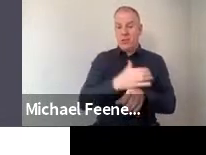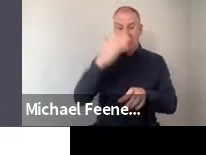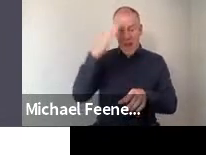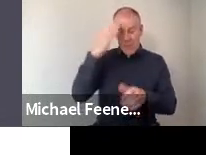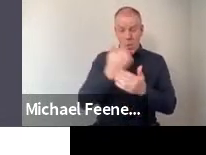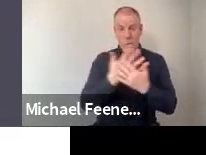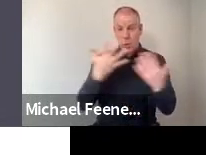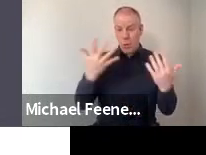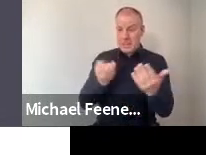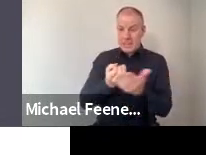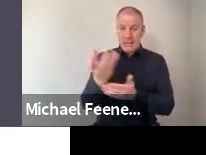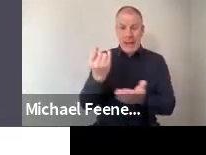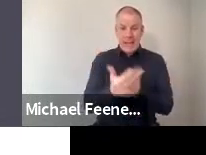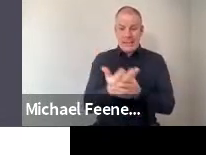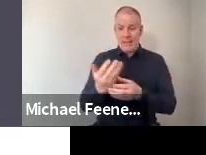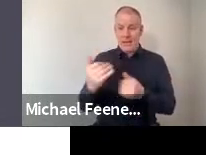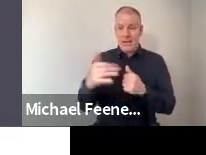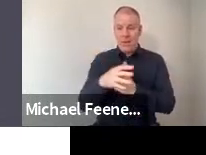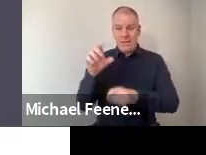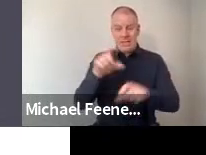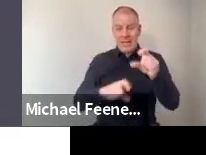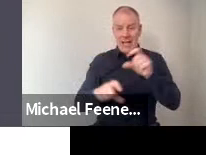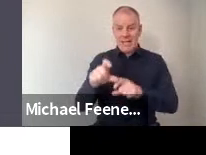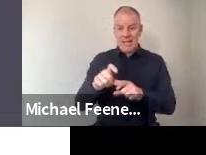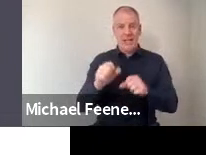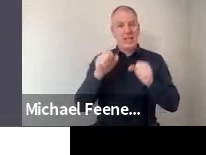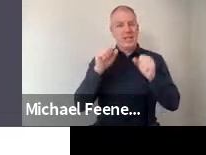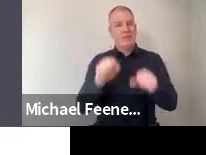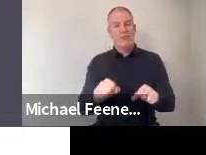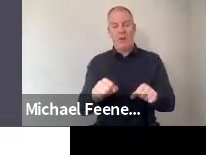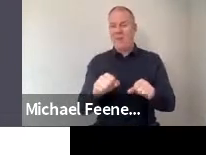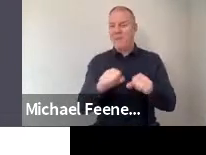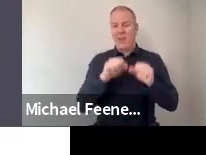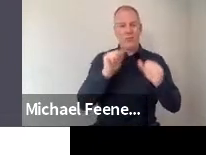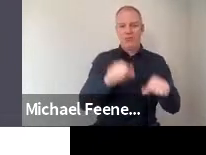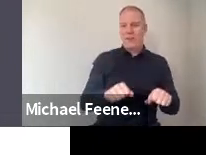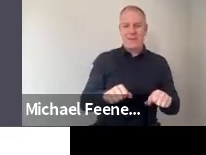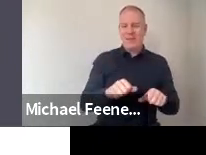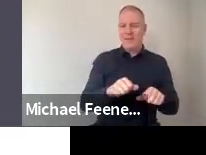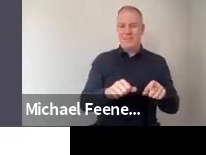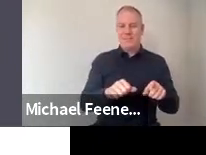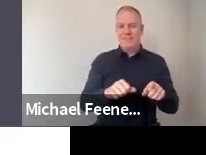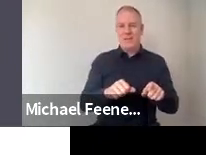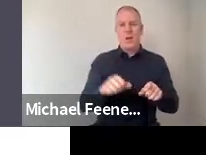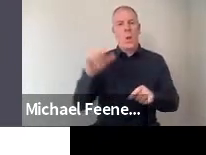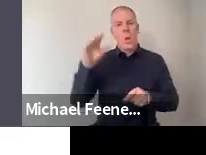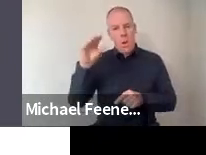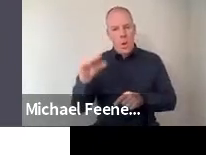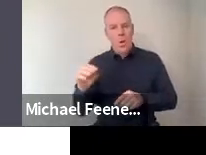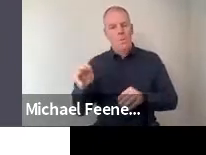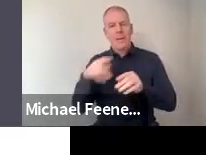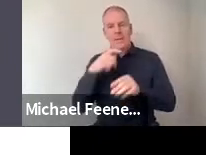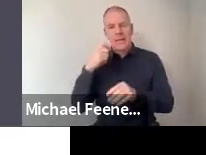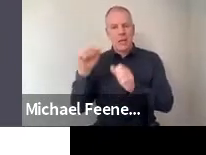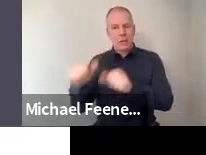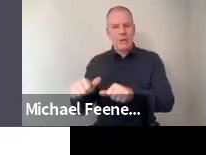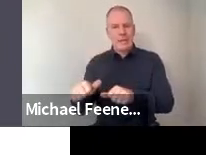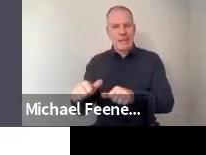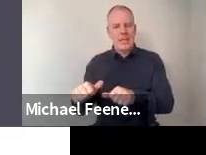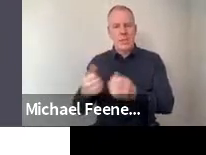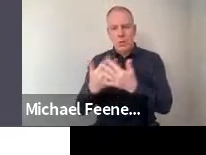too much on science. This got very strong disagreement. Very low levels of people agreed with that view.